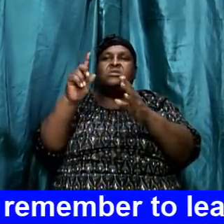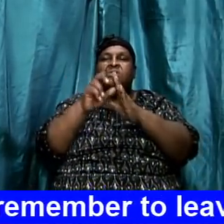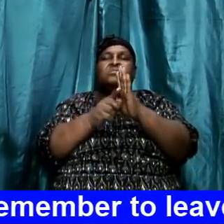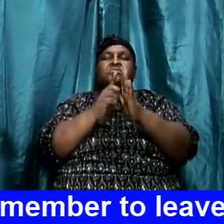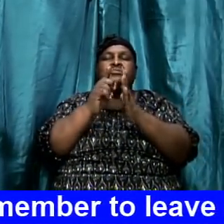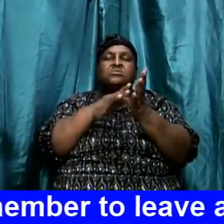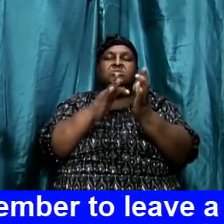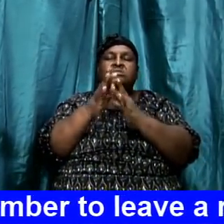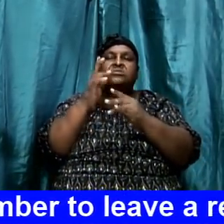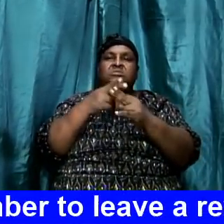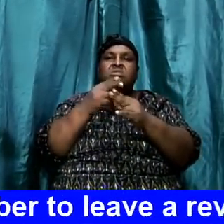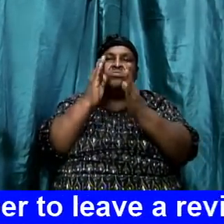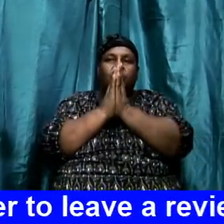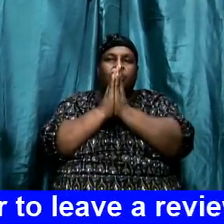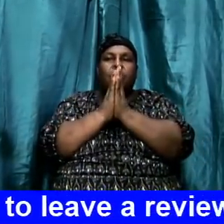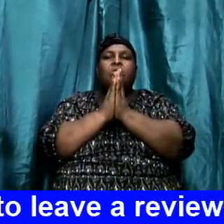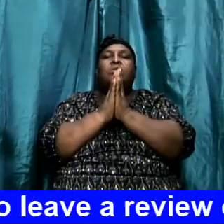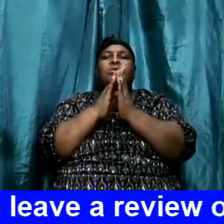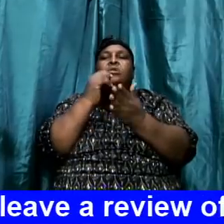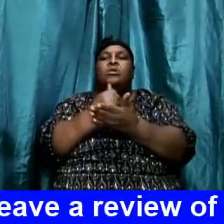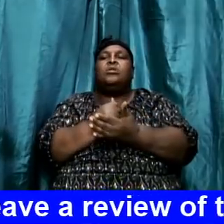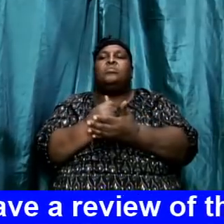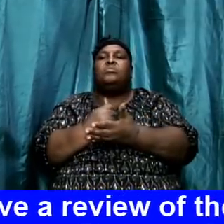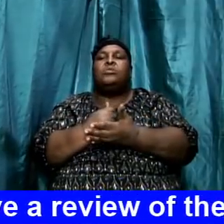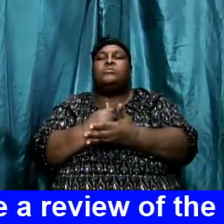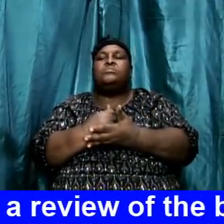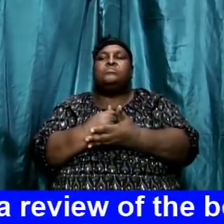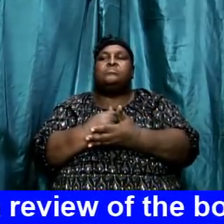in my prayer right now. Amen. Amen.